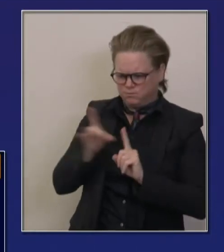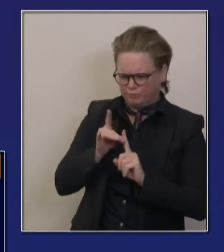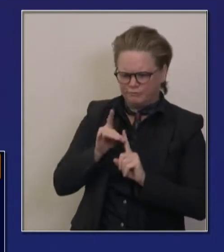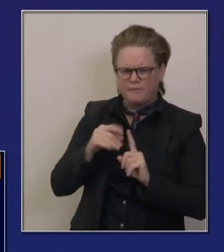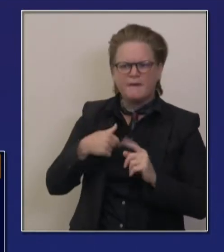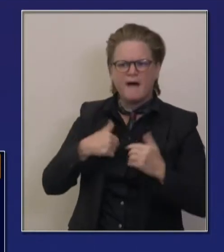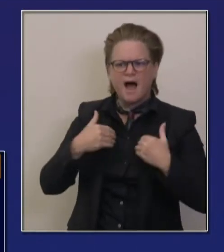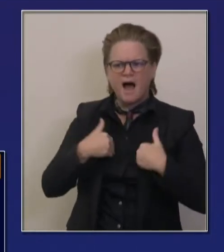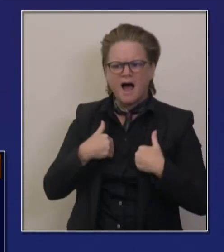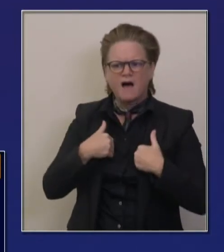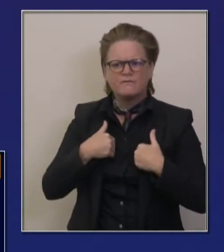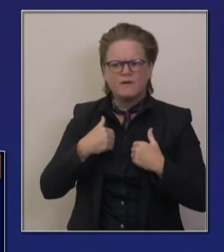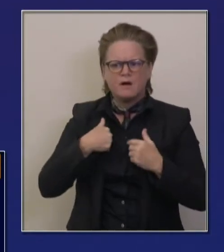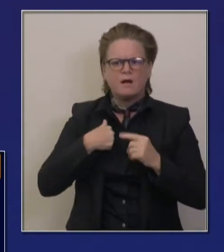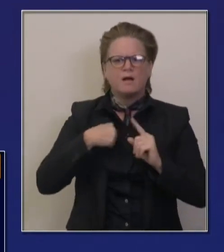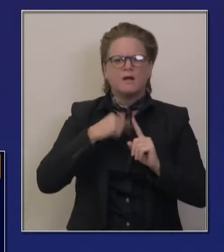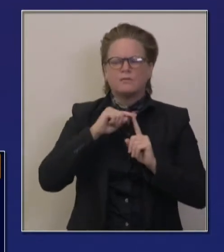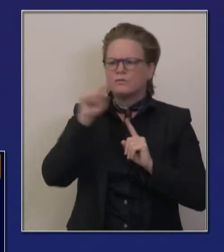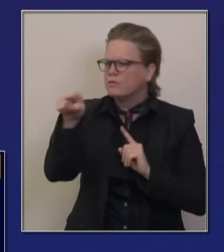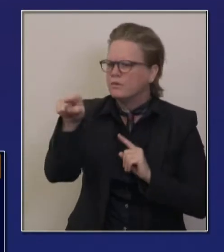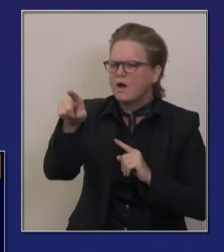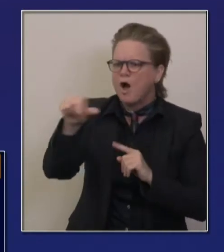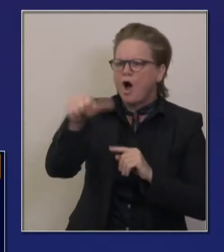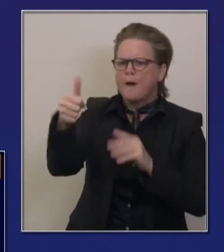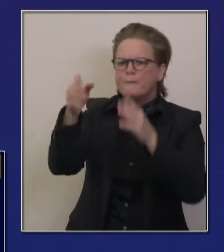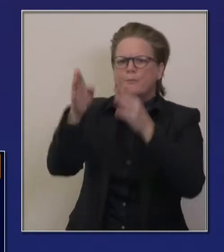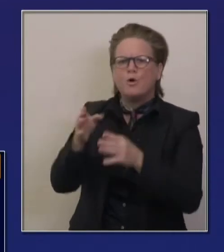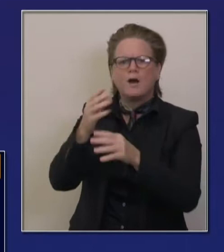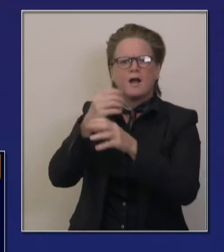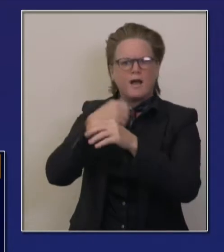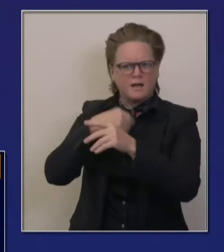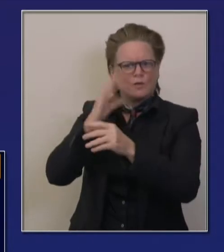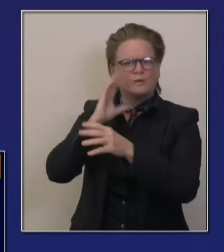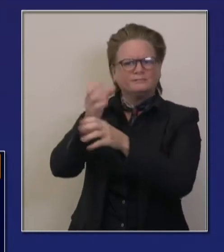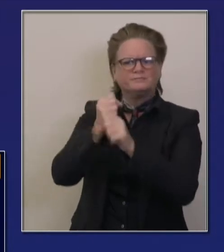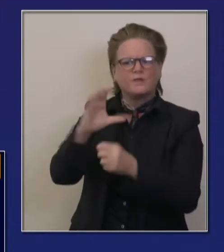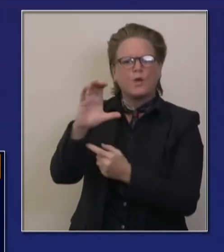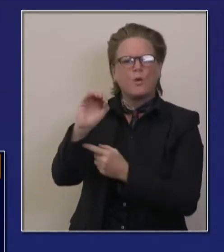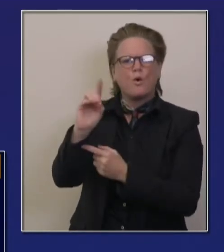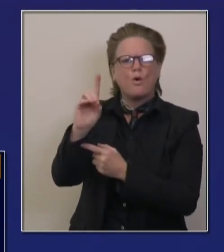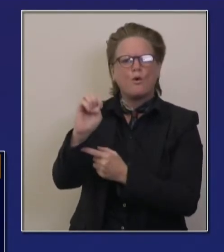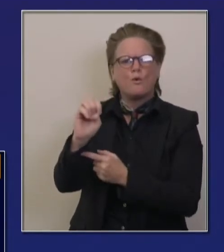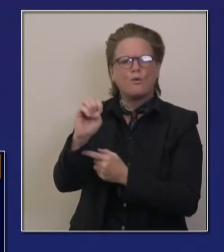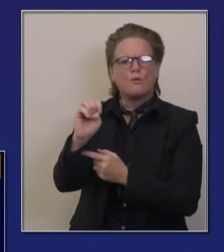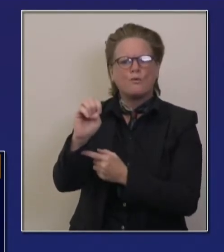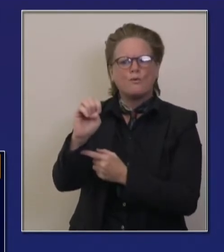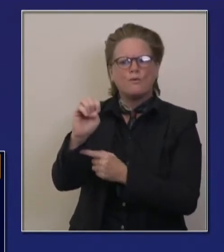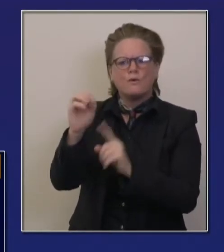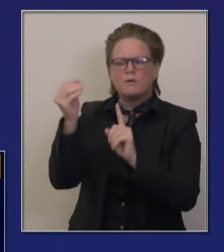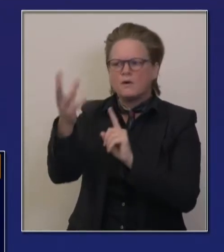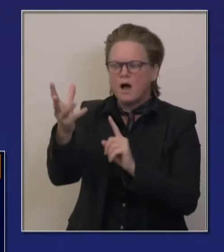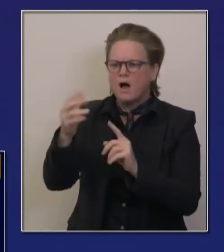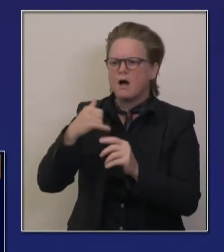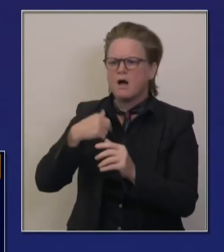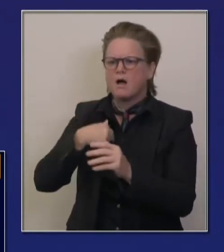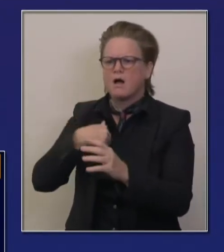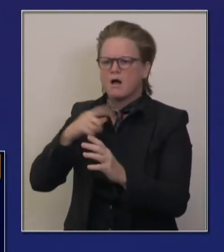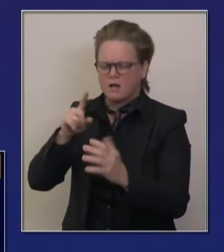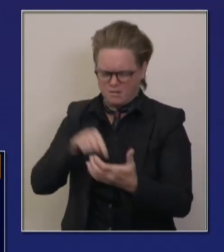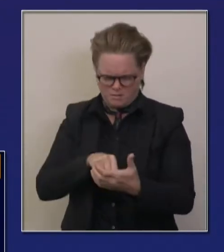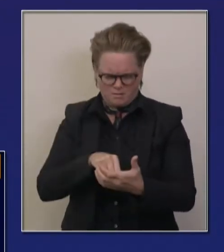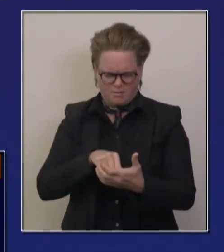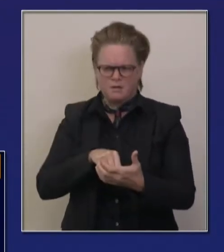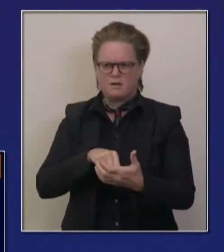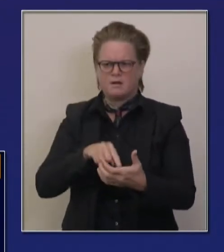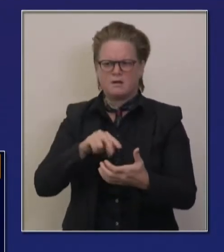Public Health for the California Notify. So what does this mean for Bob? Well, if Alice